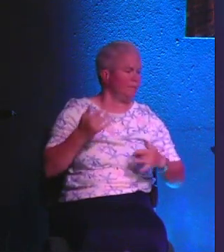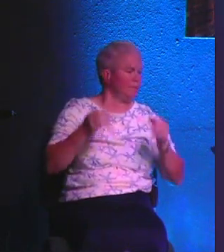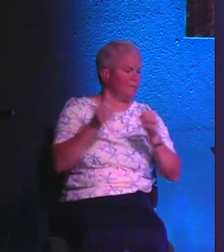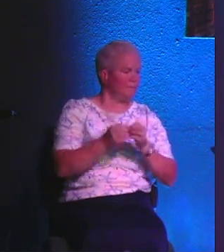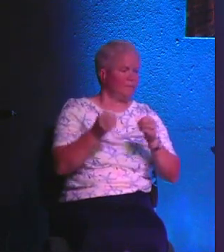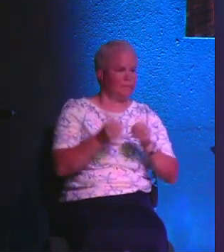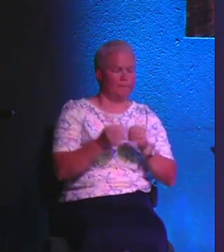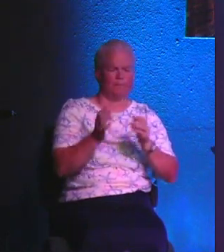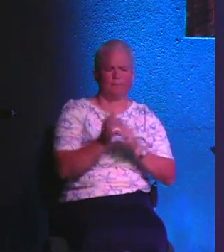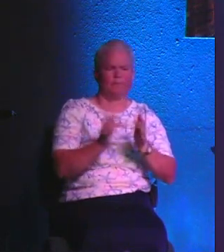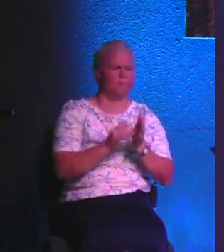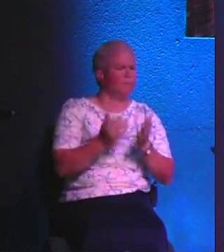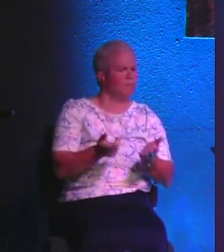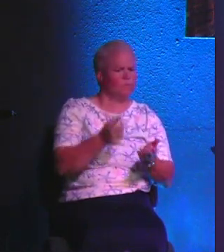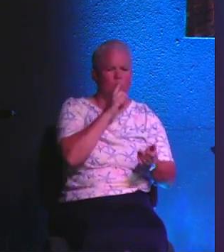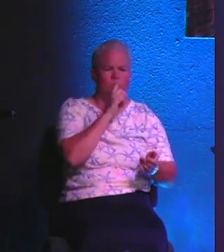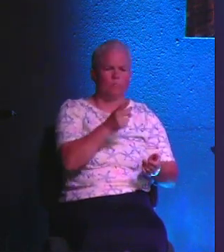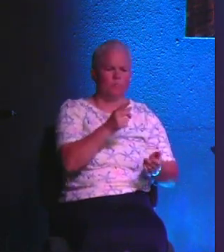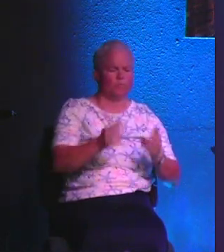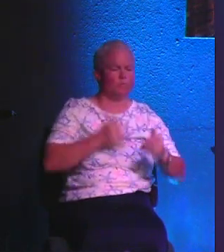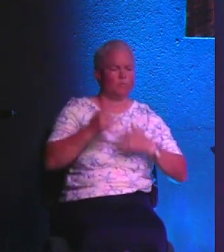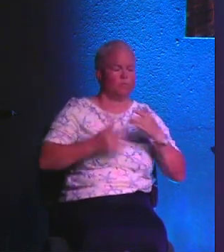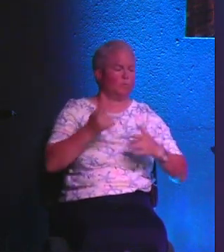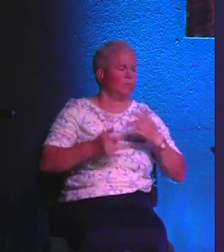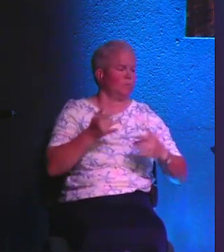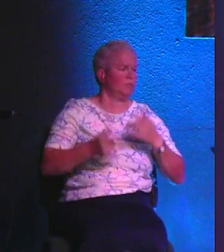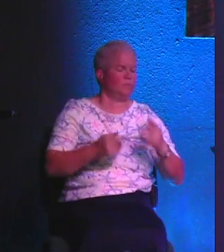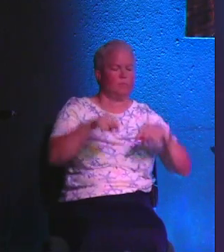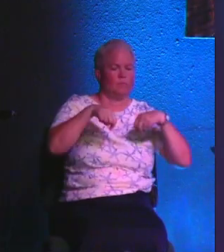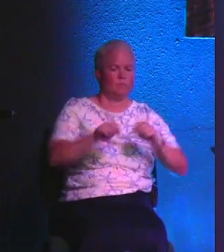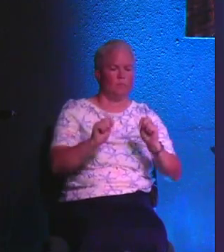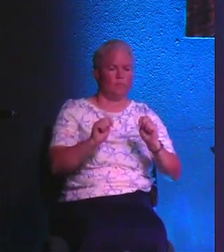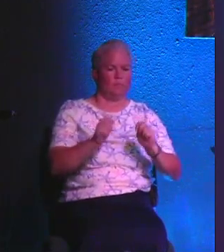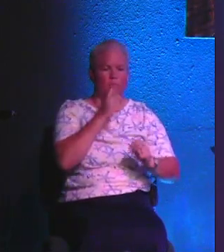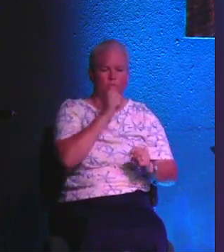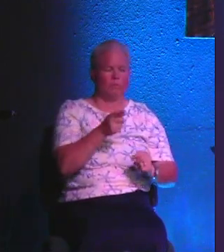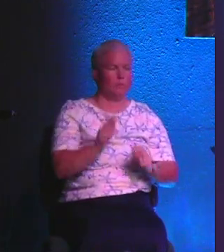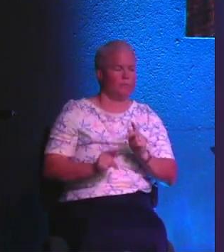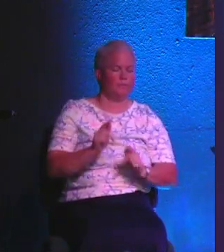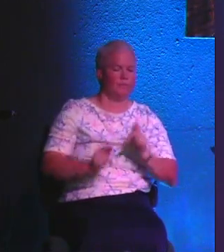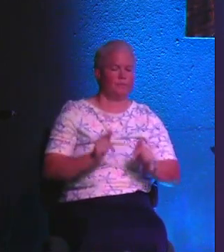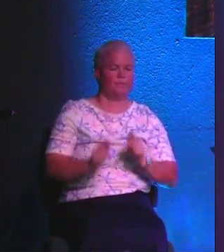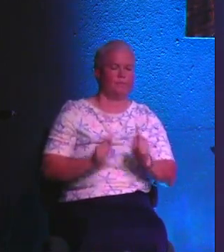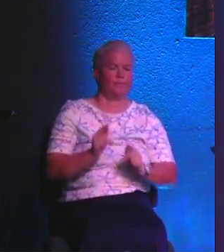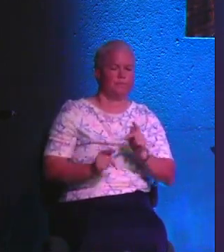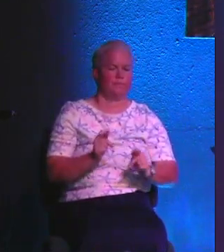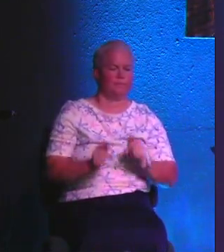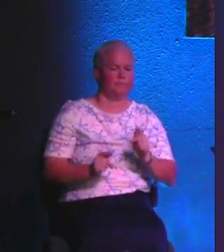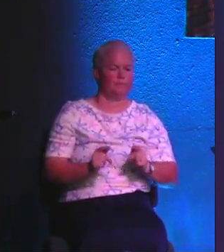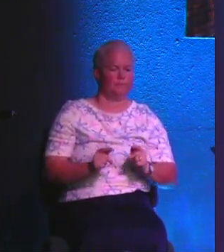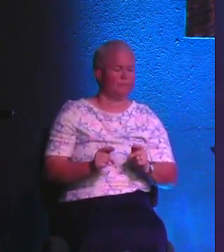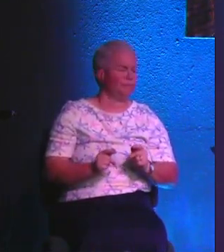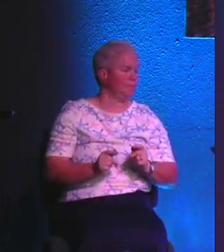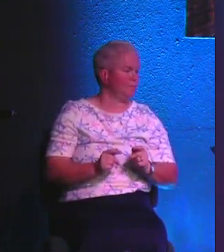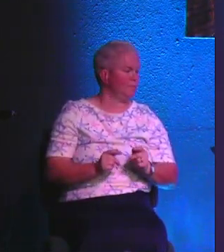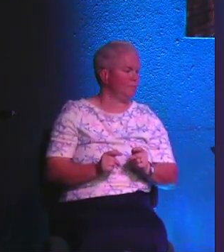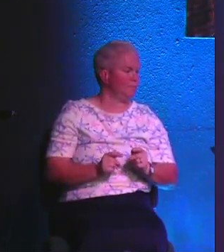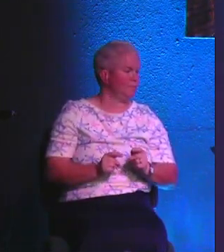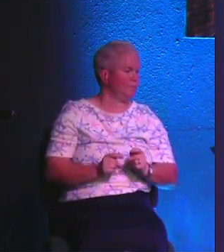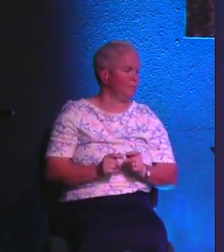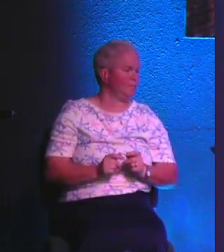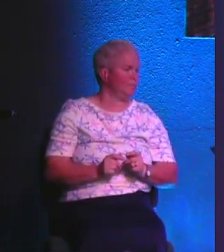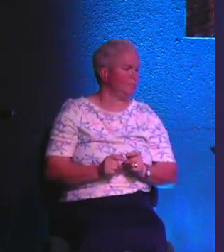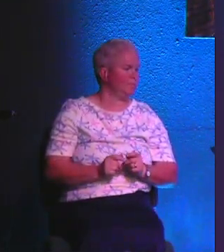this is more than what my Bible says. This is exciting. I'm going to try to tell people about it and they start propagating that